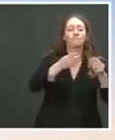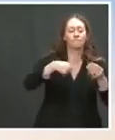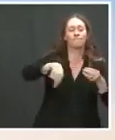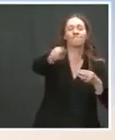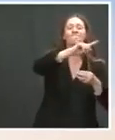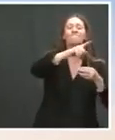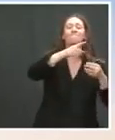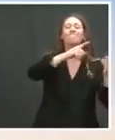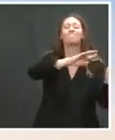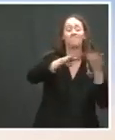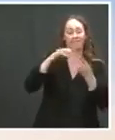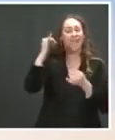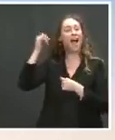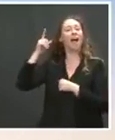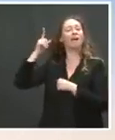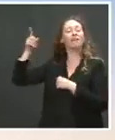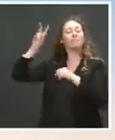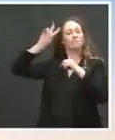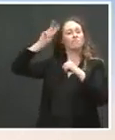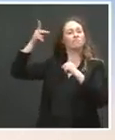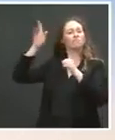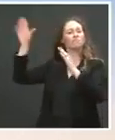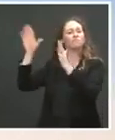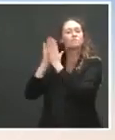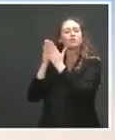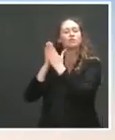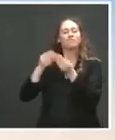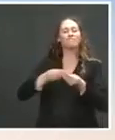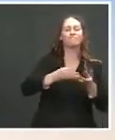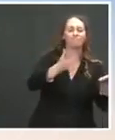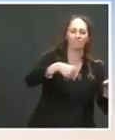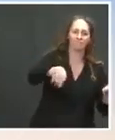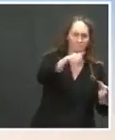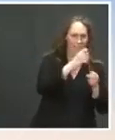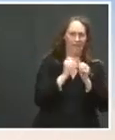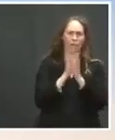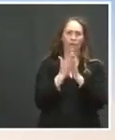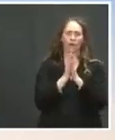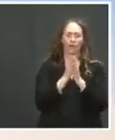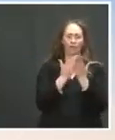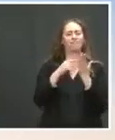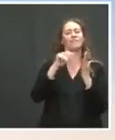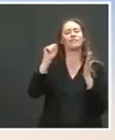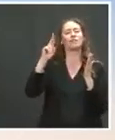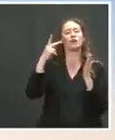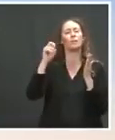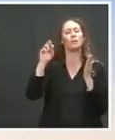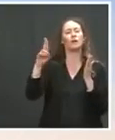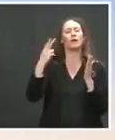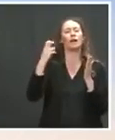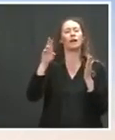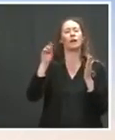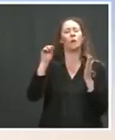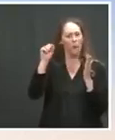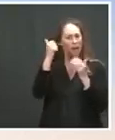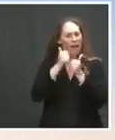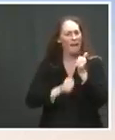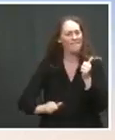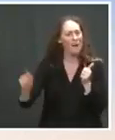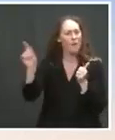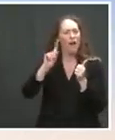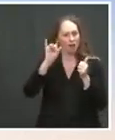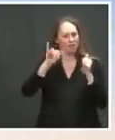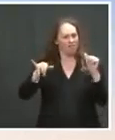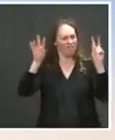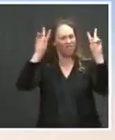Do you know why that is and if she is making any money off of that? Of the president? Of the vice president's book, yeah. I'd have to check with